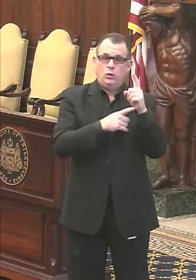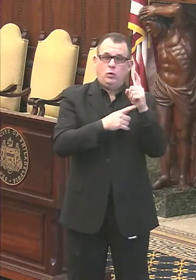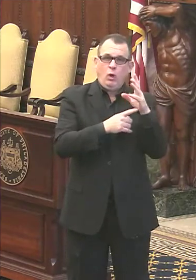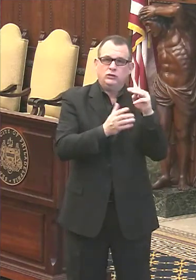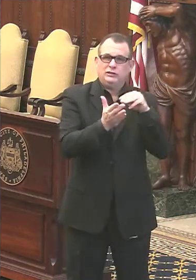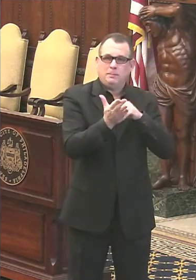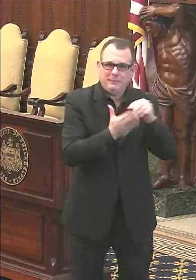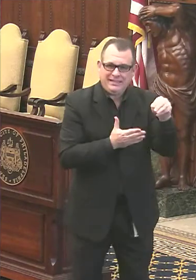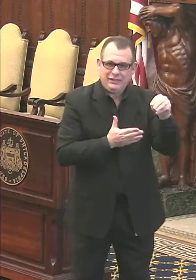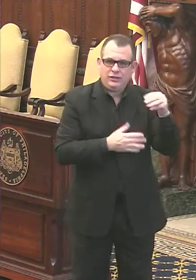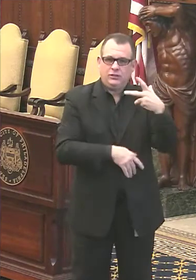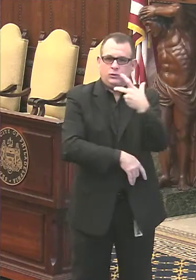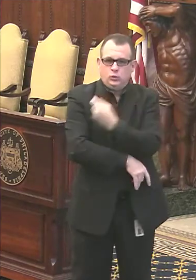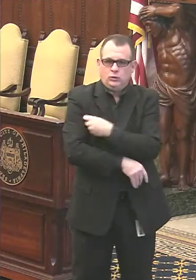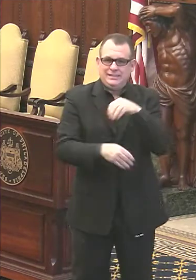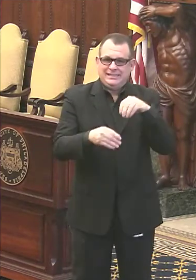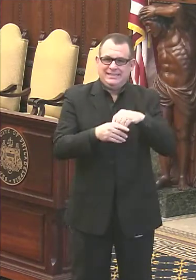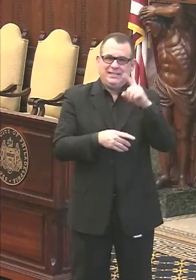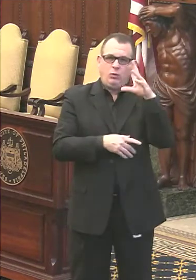hundred days. Is that realistic?